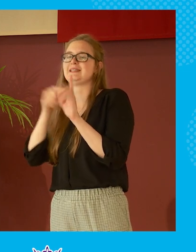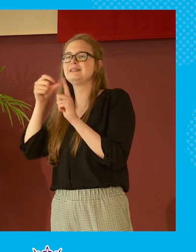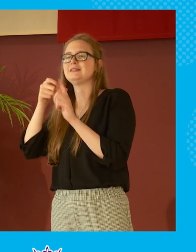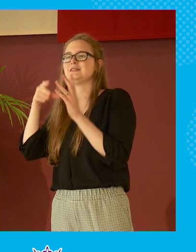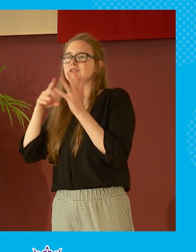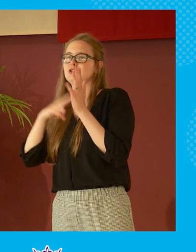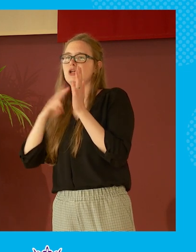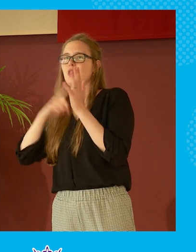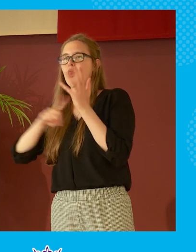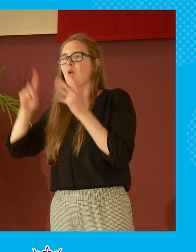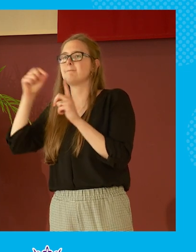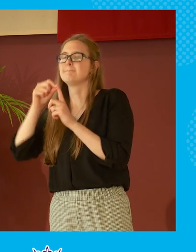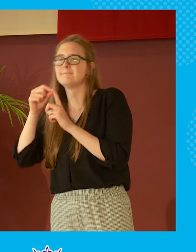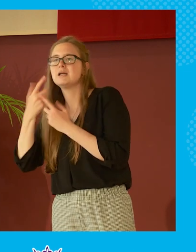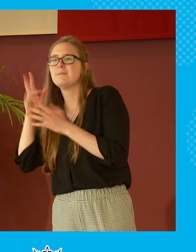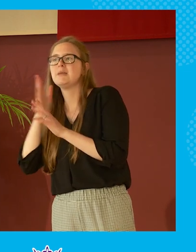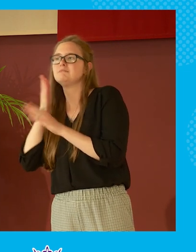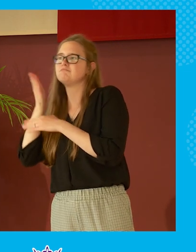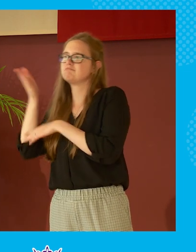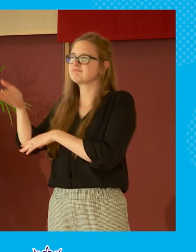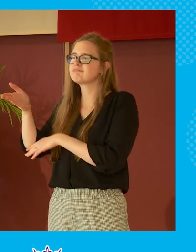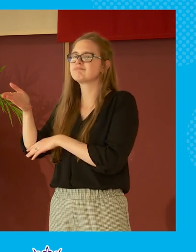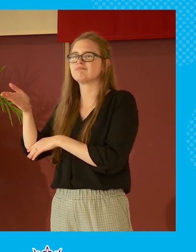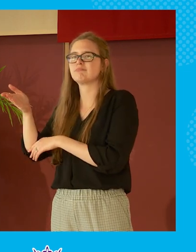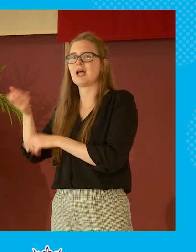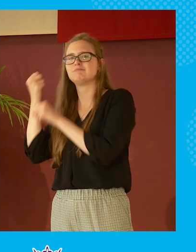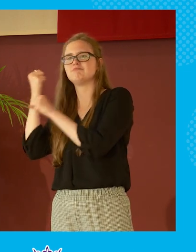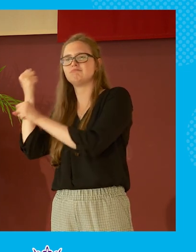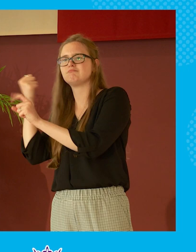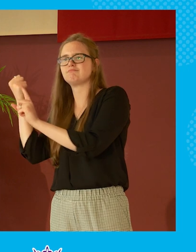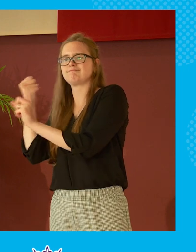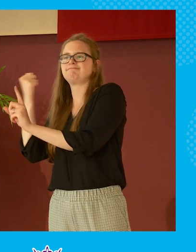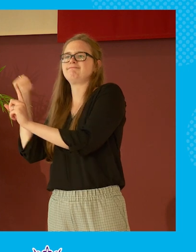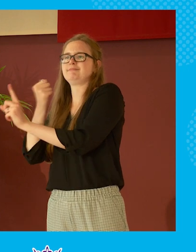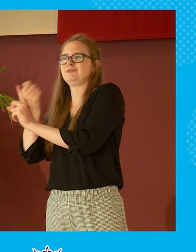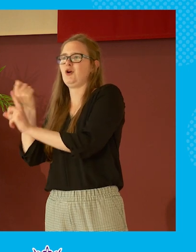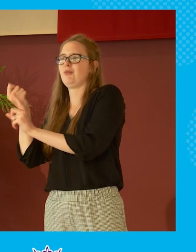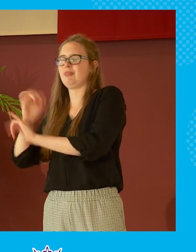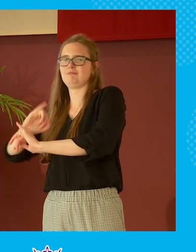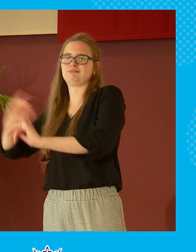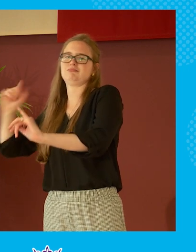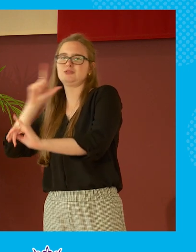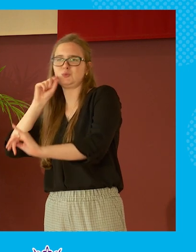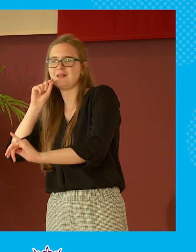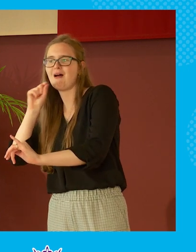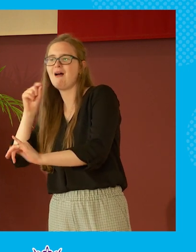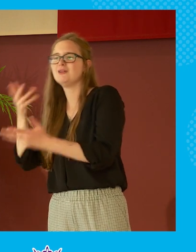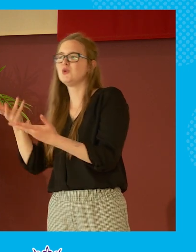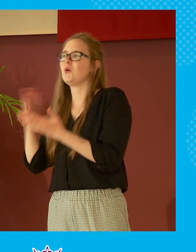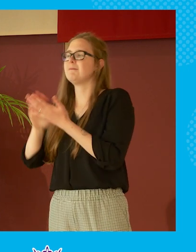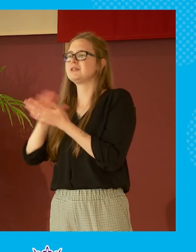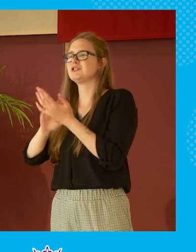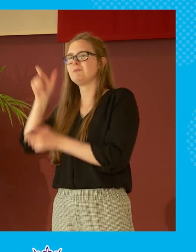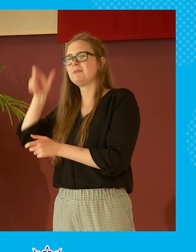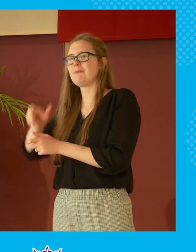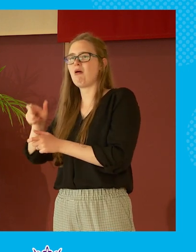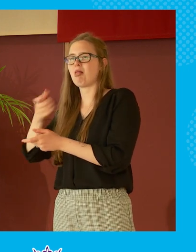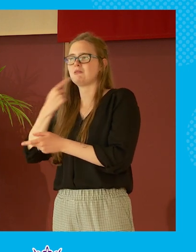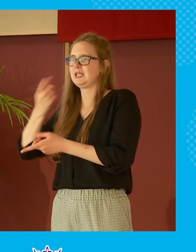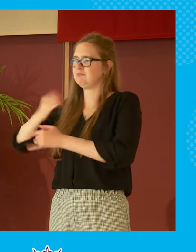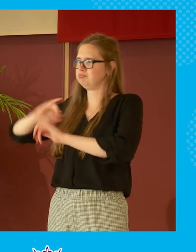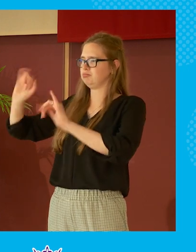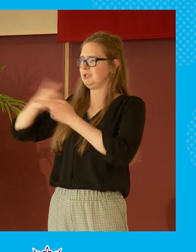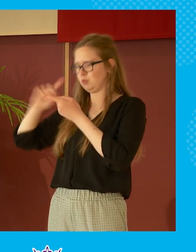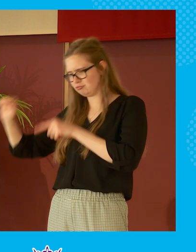has gone out there and and fought some of the nonsense on twitter um you know so when people come out with truly outrageous things he